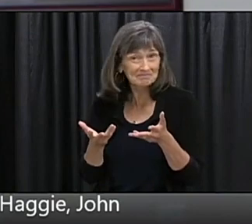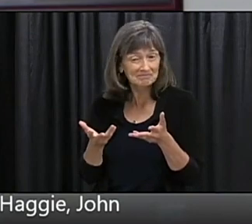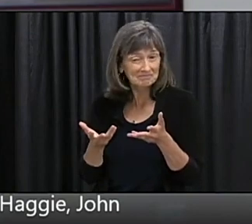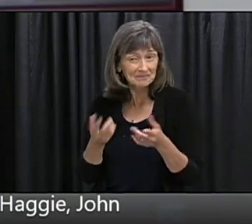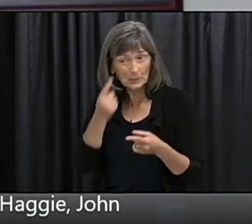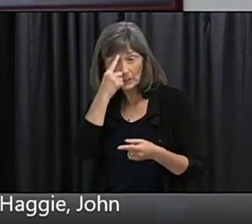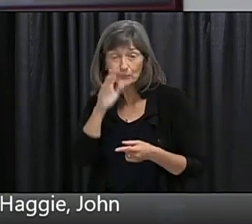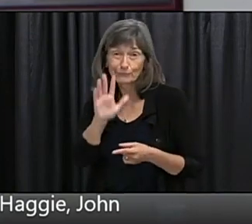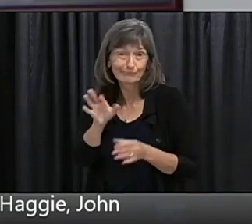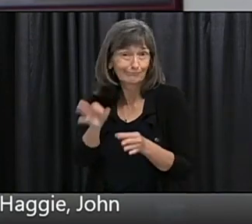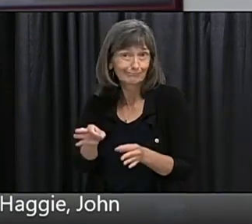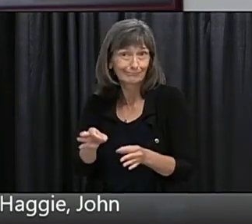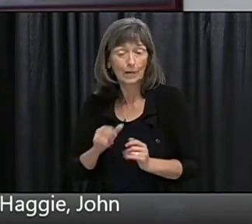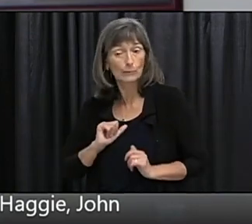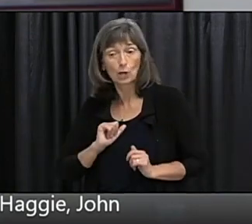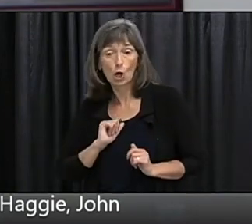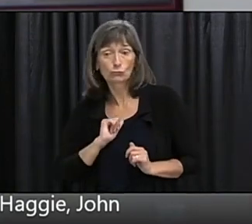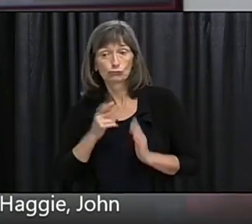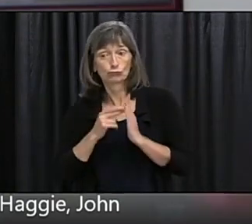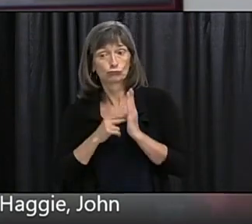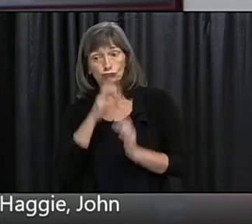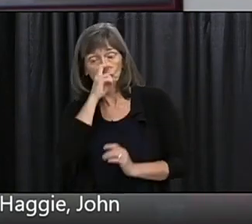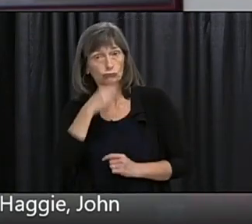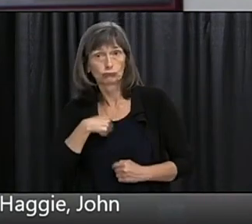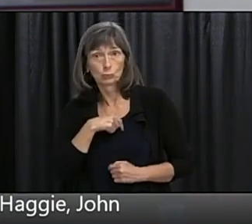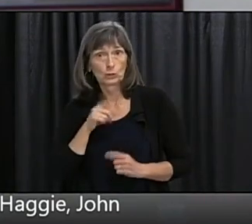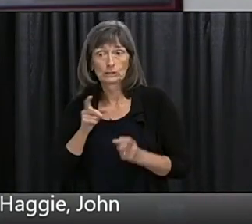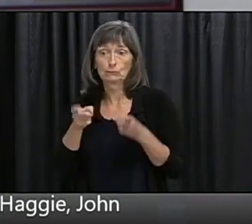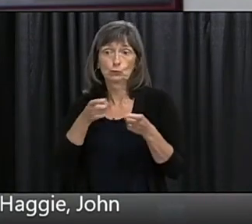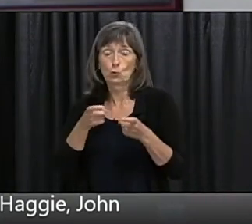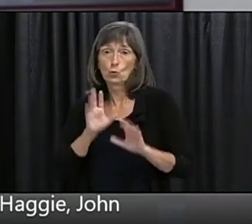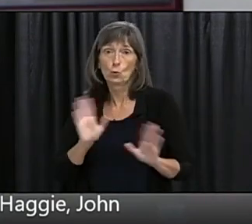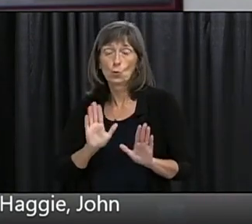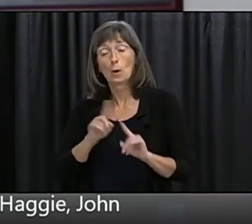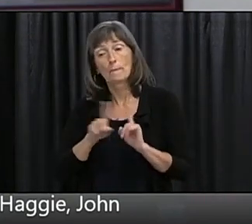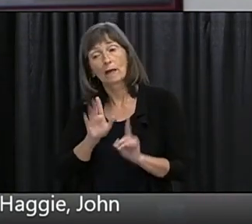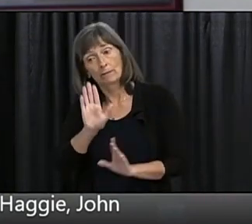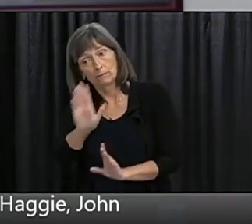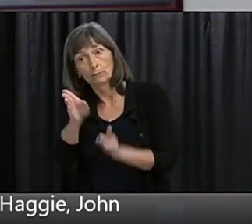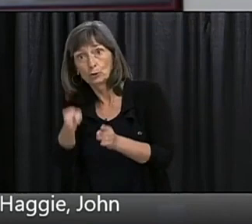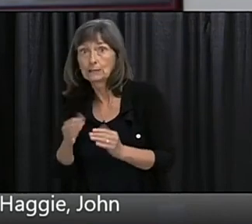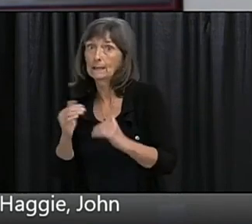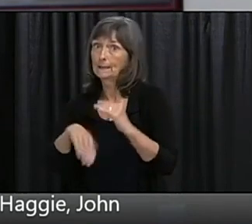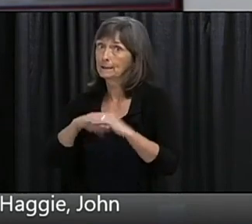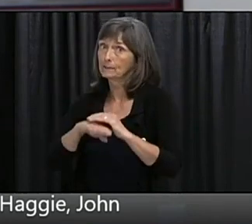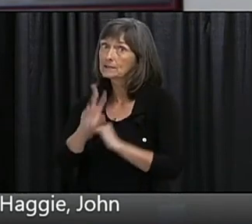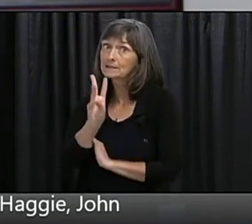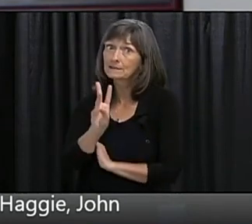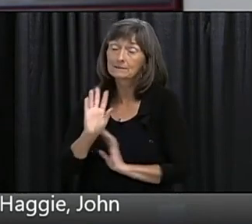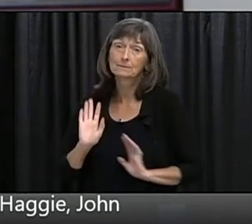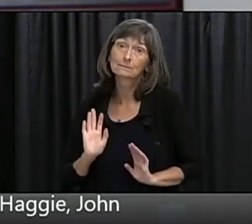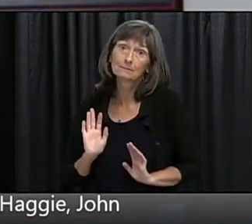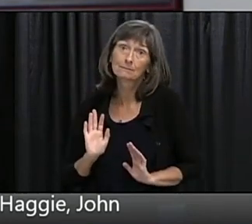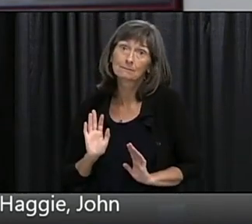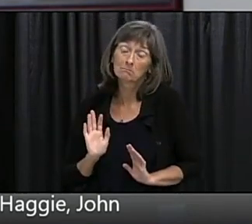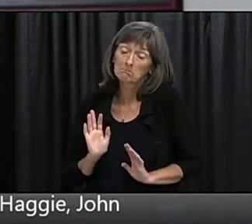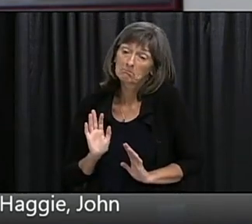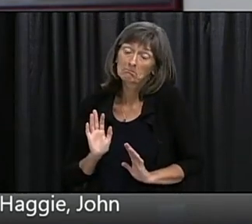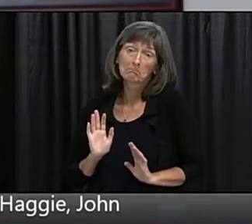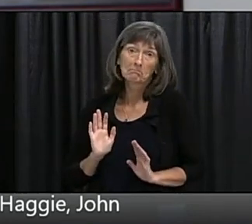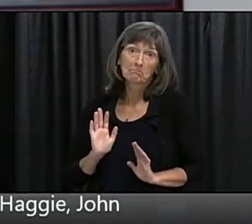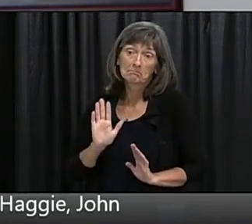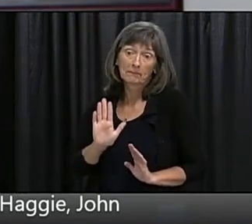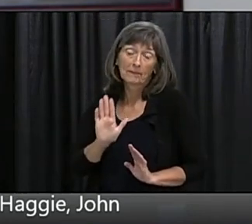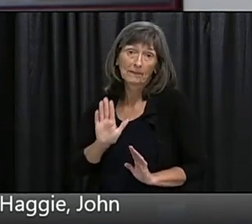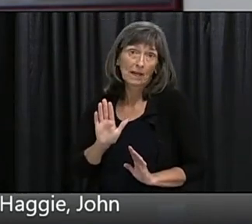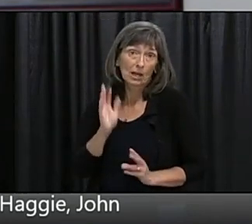is no far of itself from the facility and RHA facility in age at all